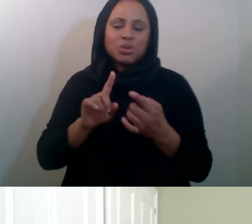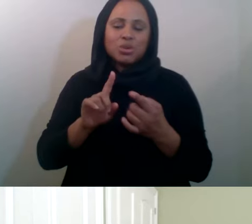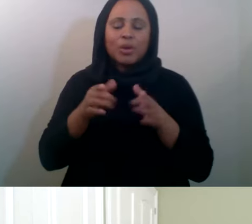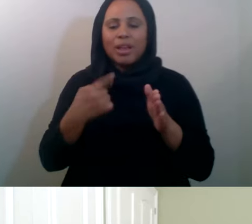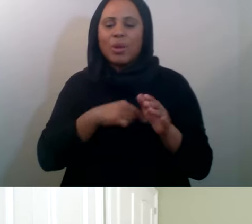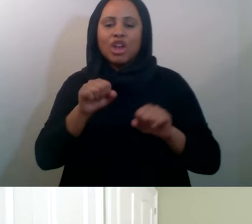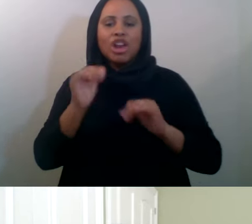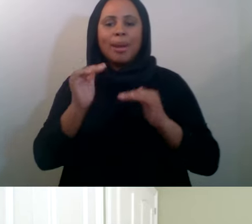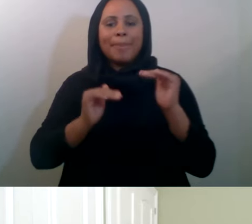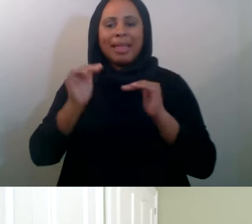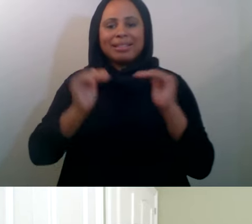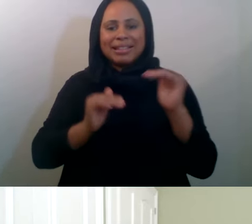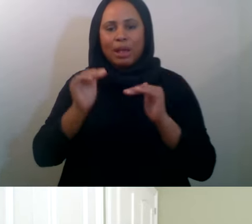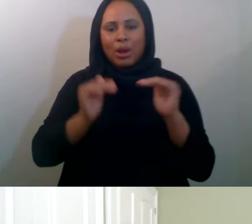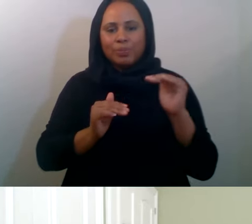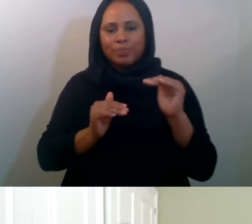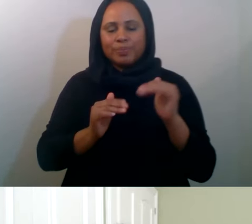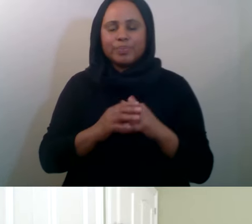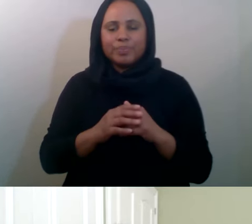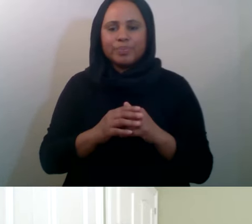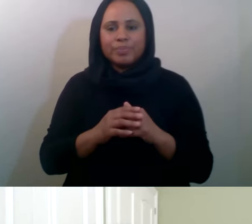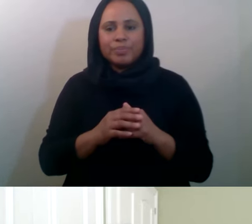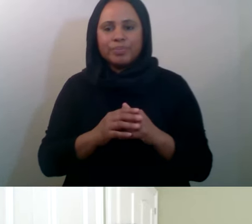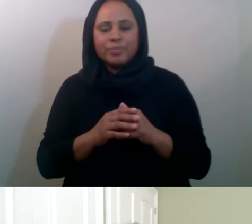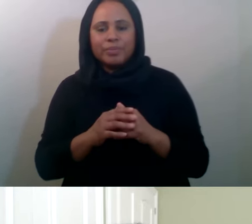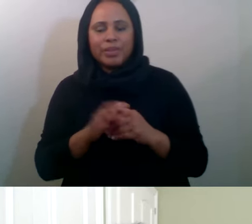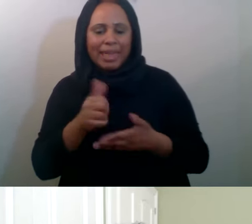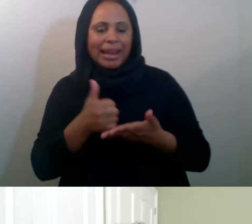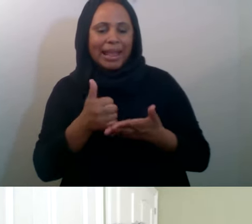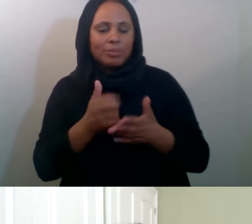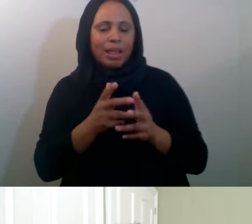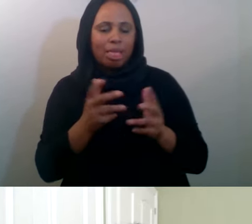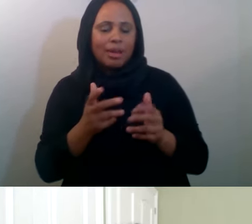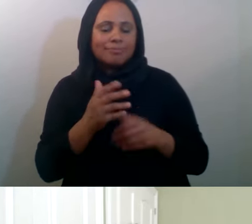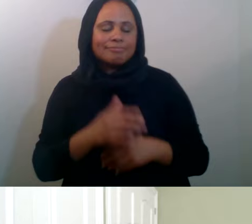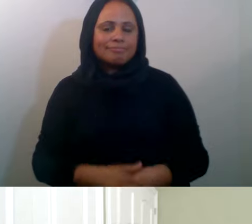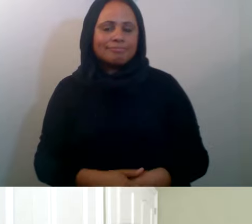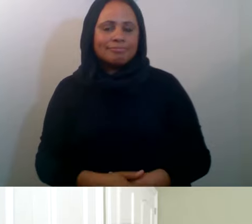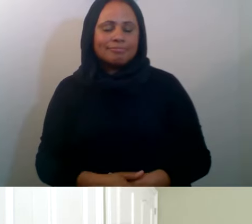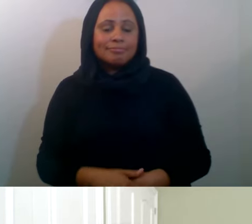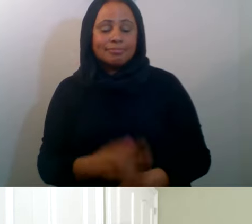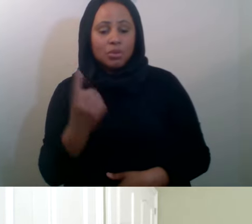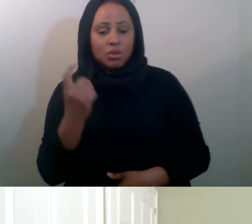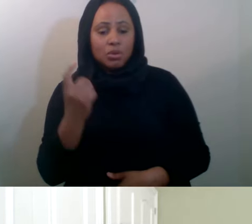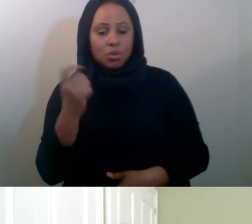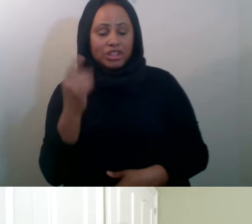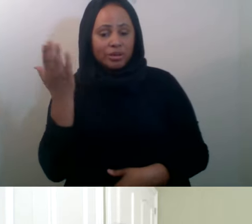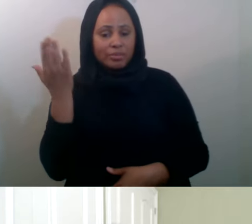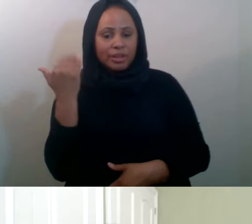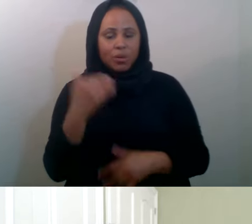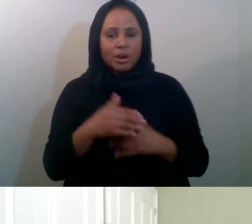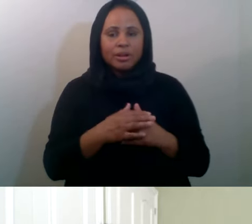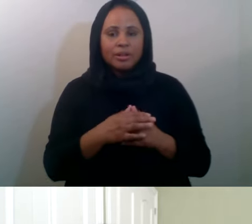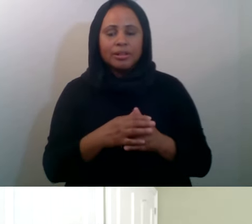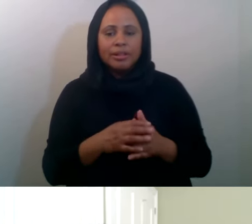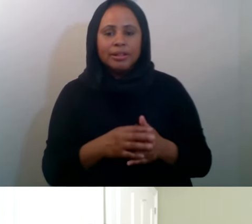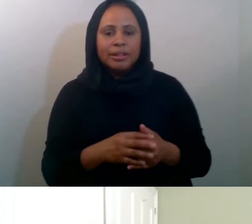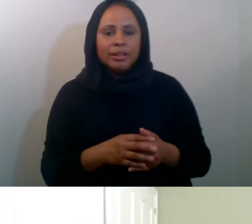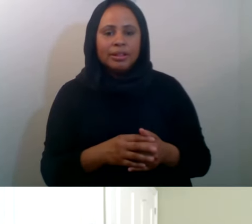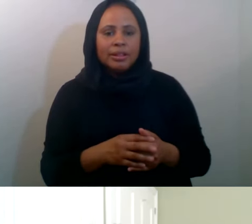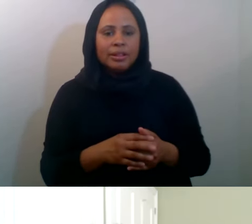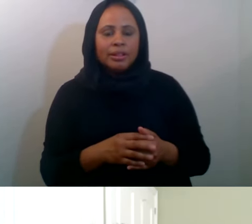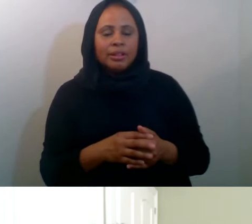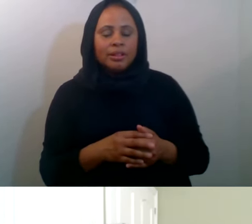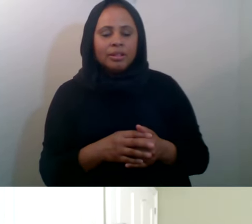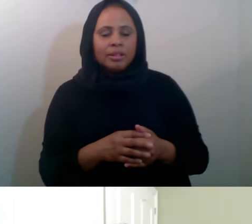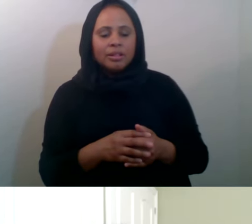as a platform. Definitely. Yeah, that actually helped out a lot. Um, a question that we had probably targeted towards you, Ahmed, um, is someone